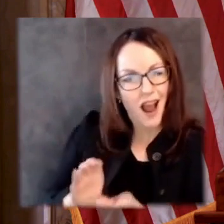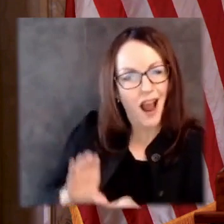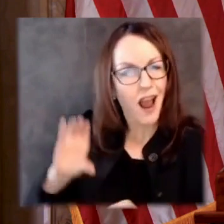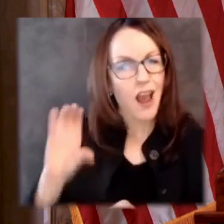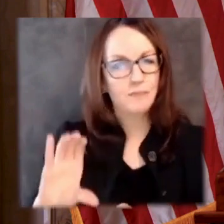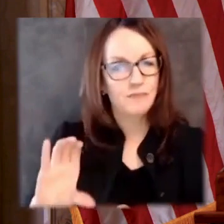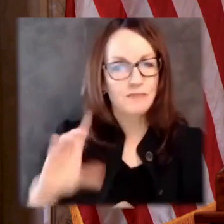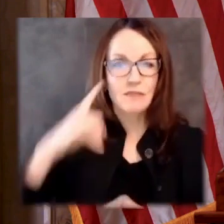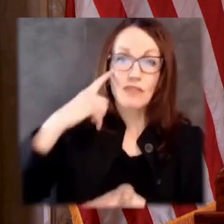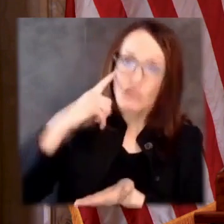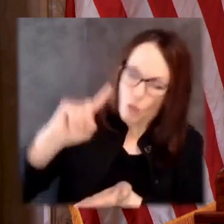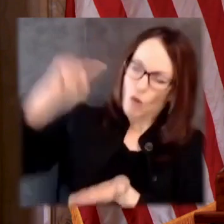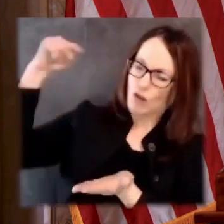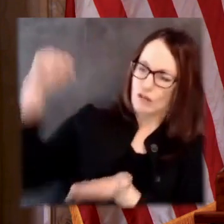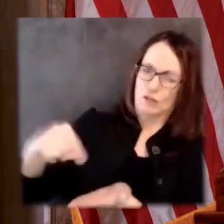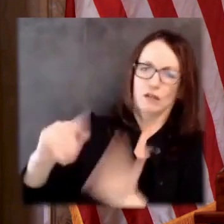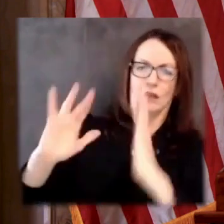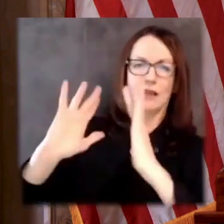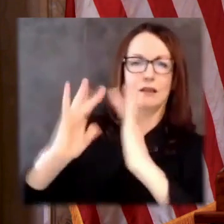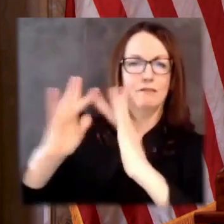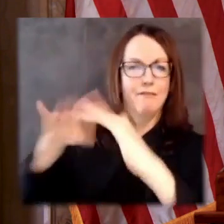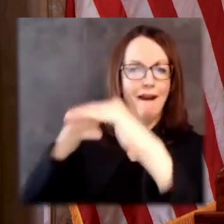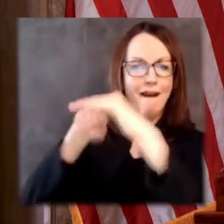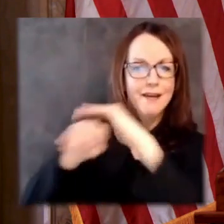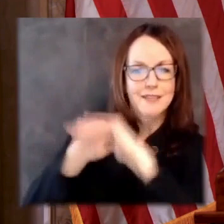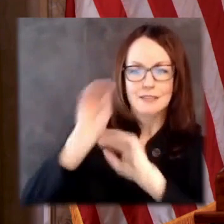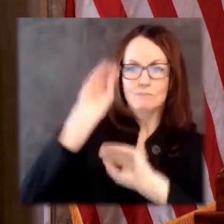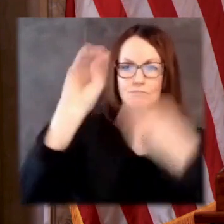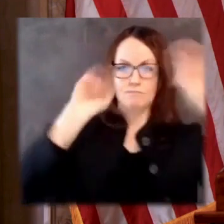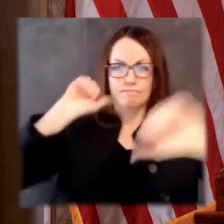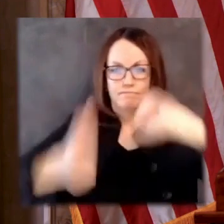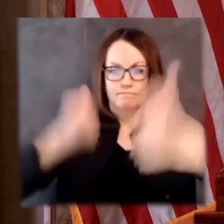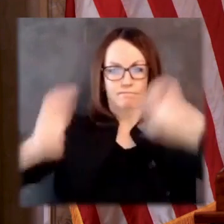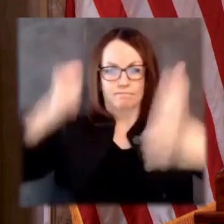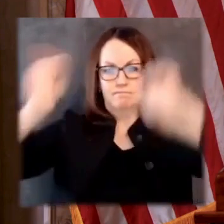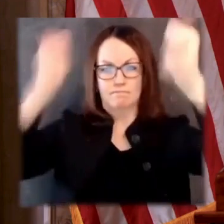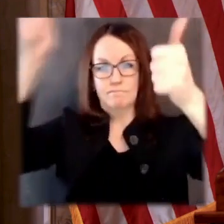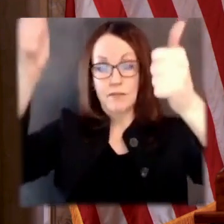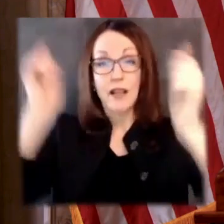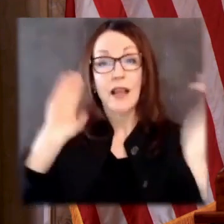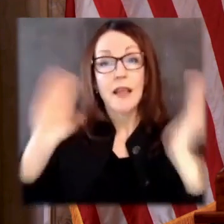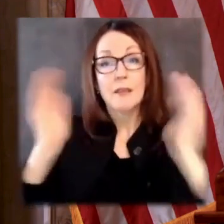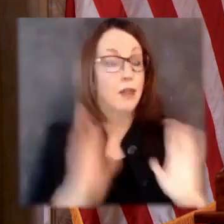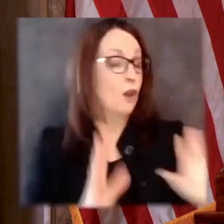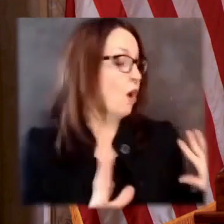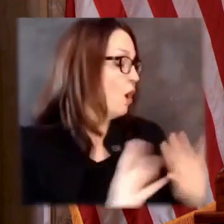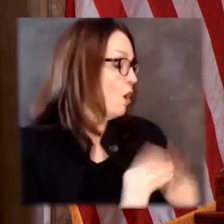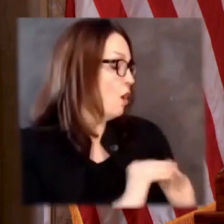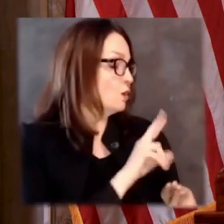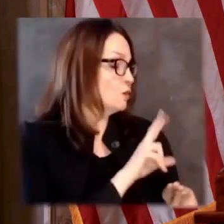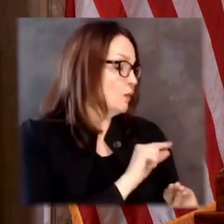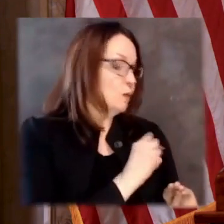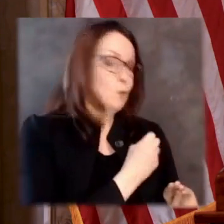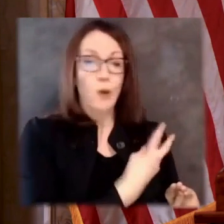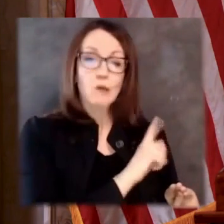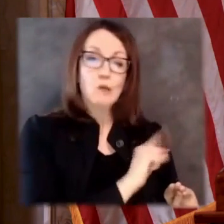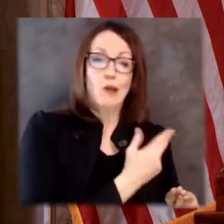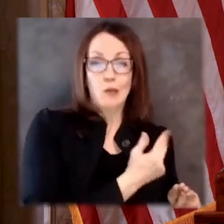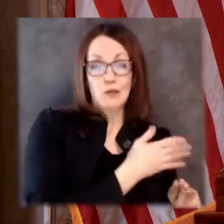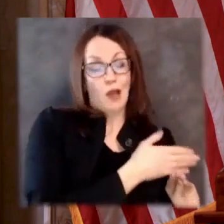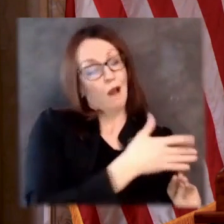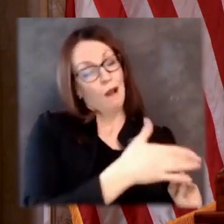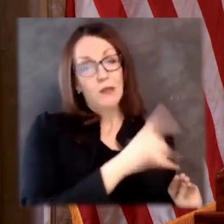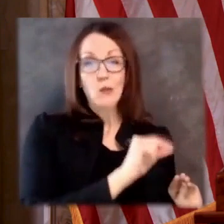biennium into broadband. That's five times the amount invested in the 2013, 2015, and